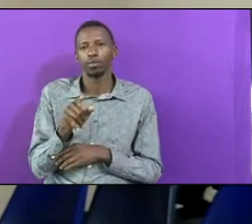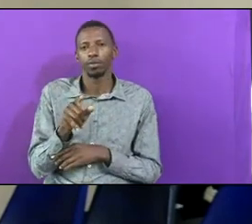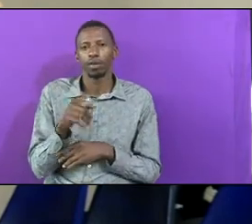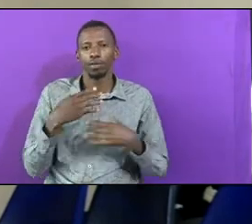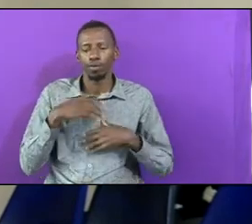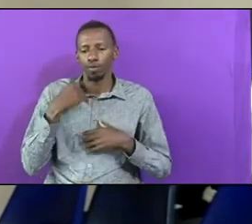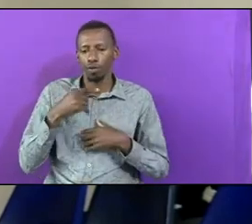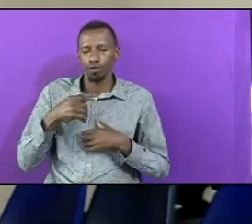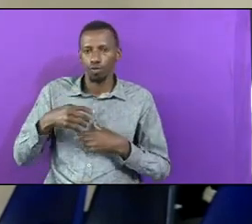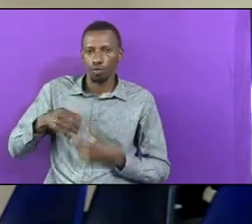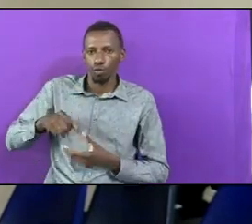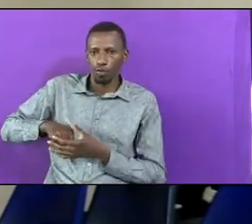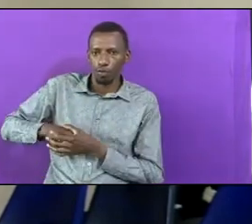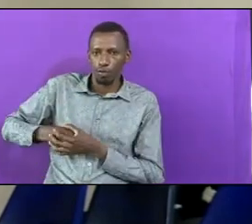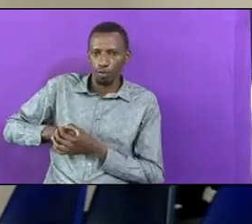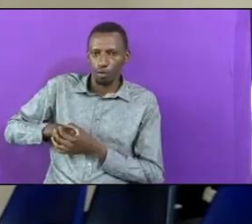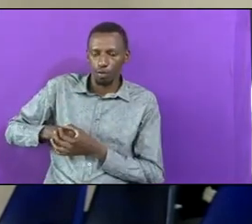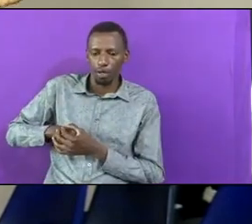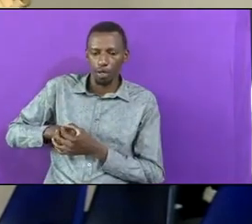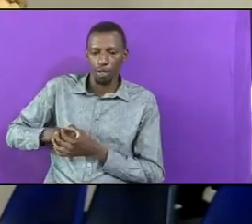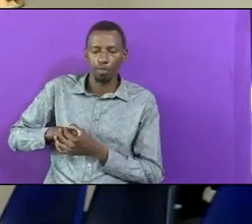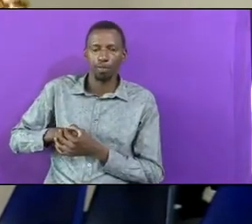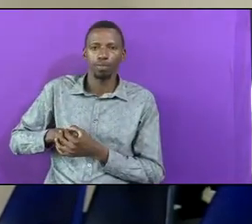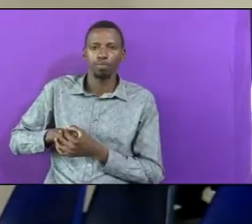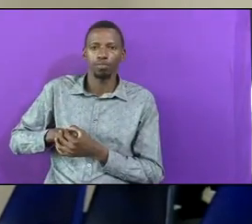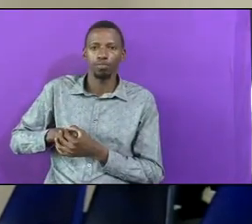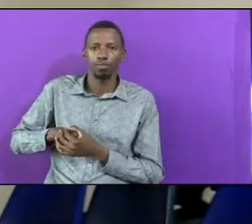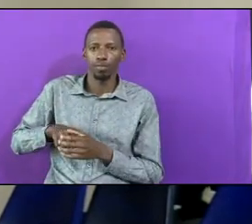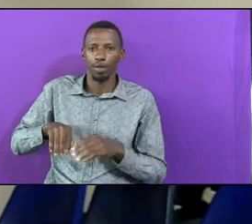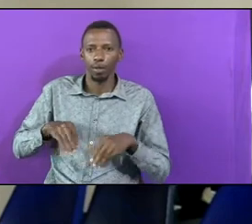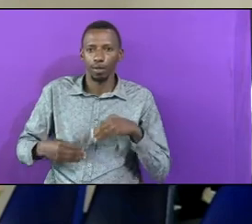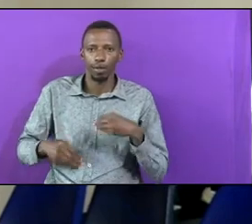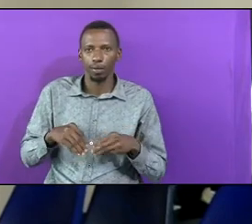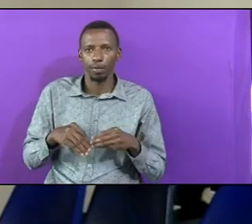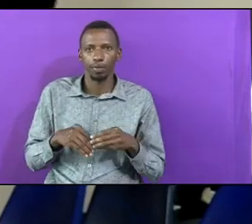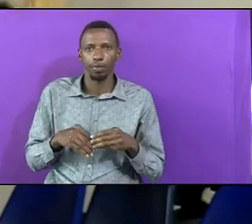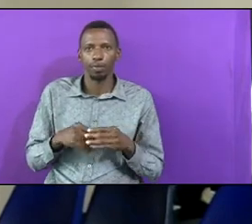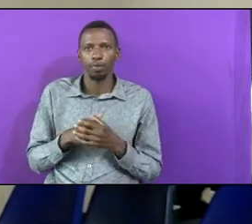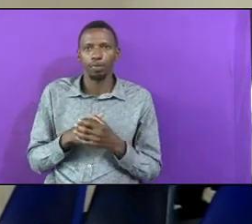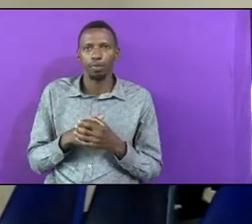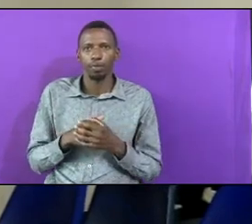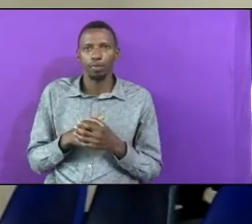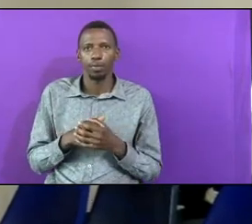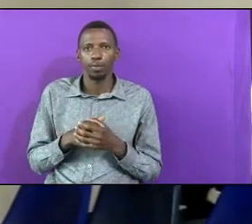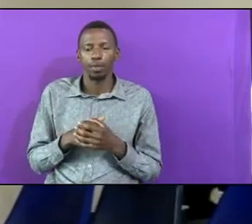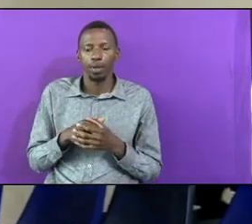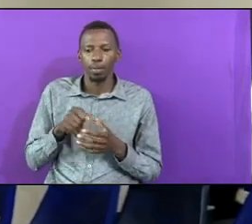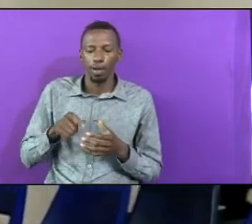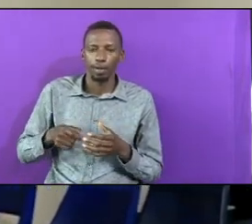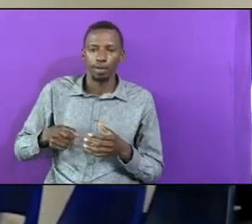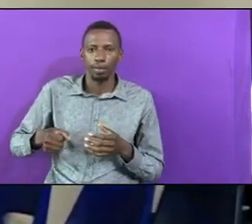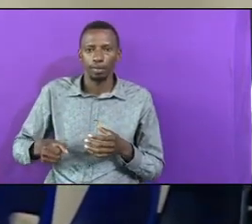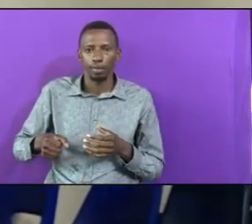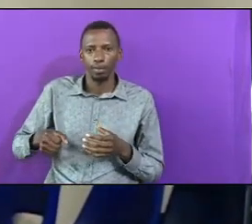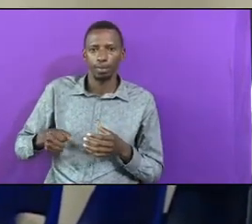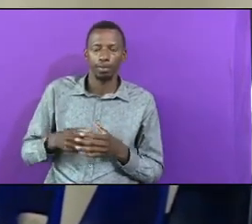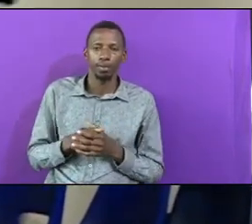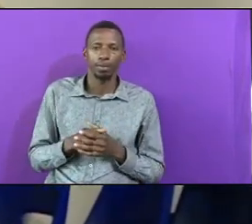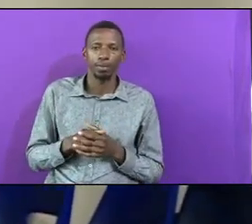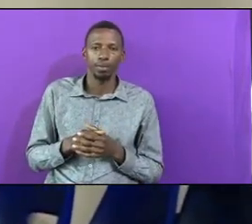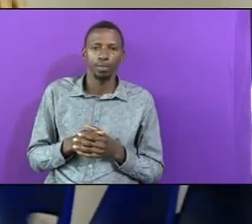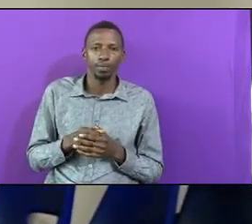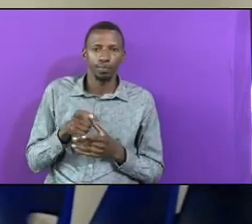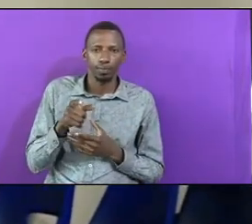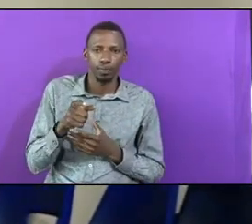Heap Learns To Lean What Are You Leaning On You Have